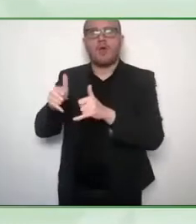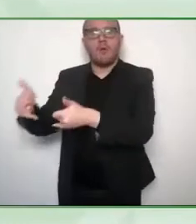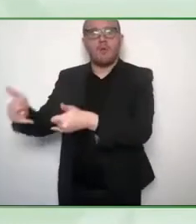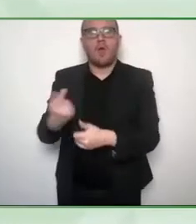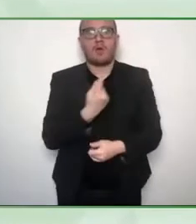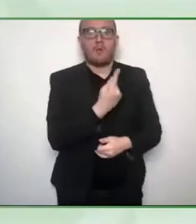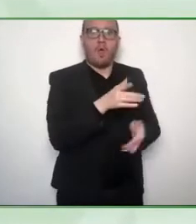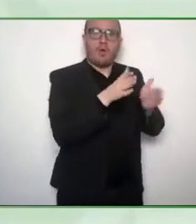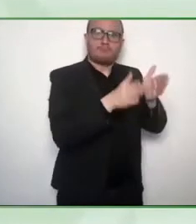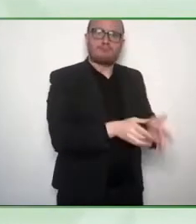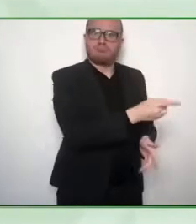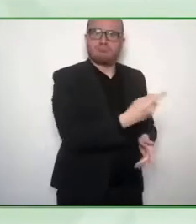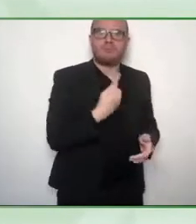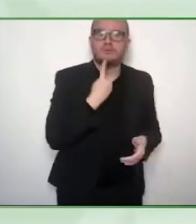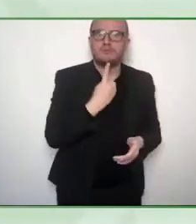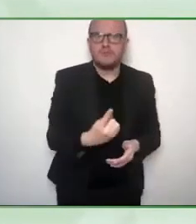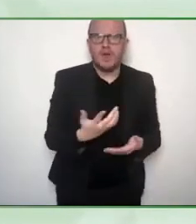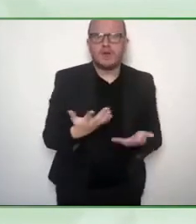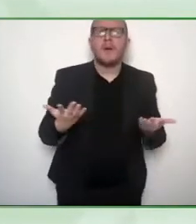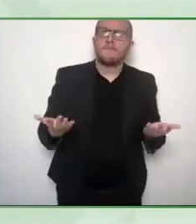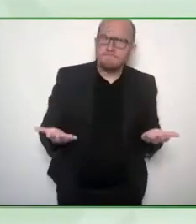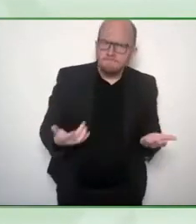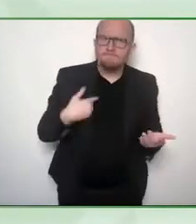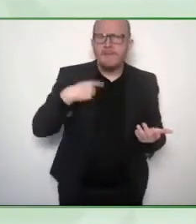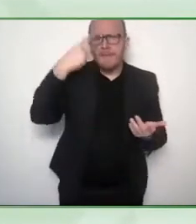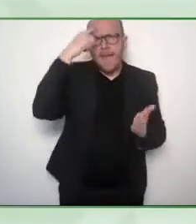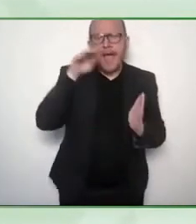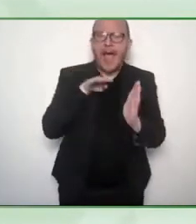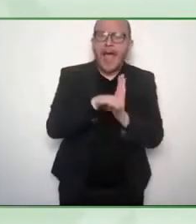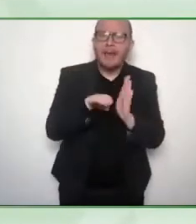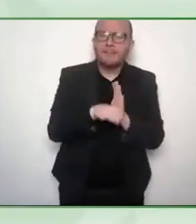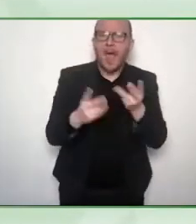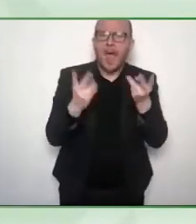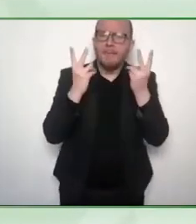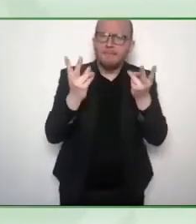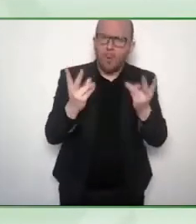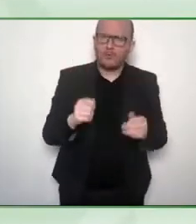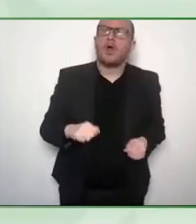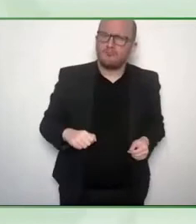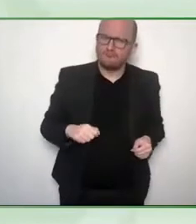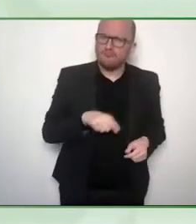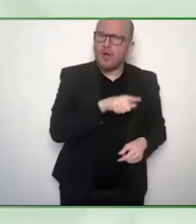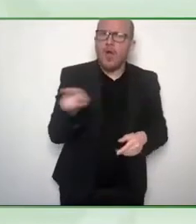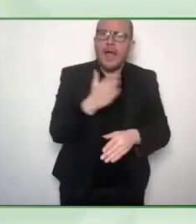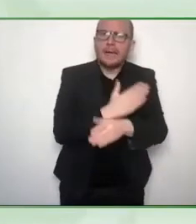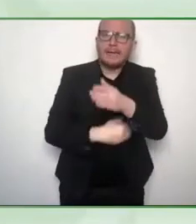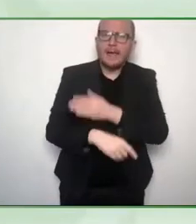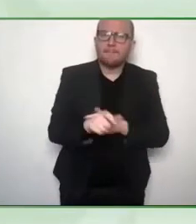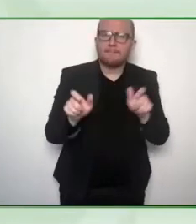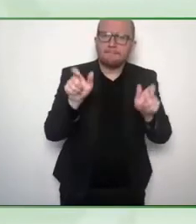And I guess I want to ask you, from your perspective, what do you think is